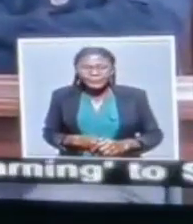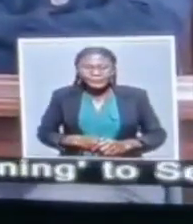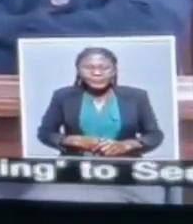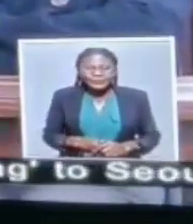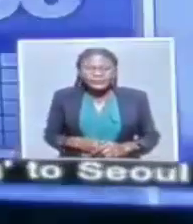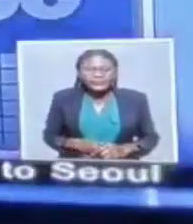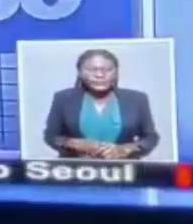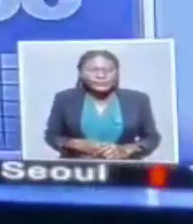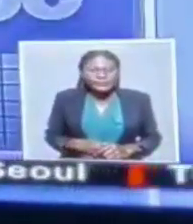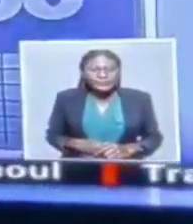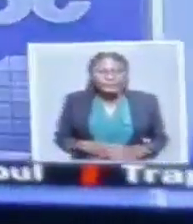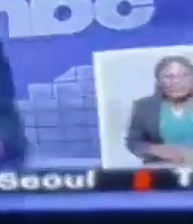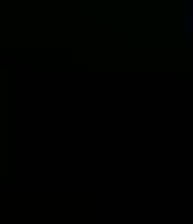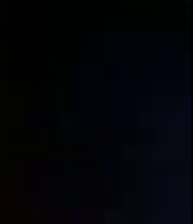Spee.